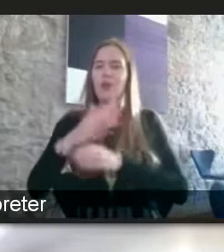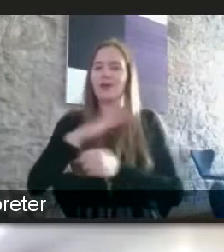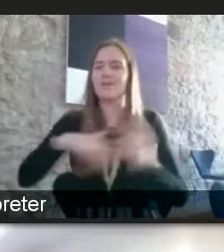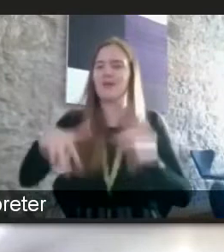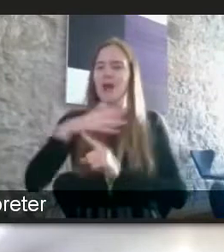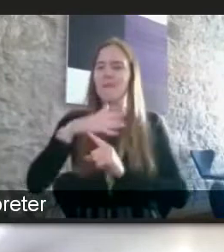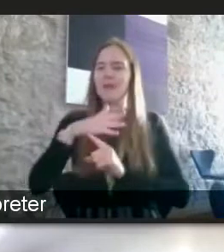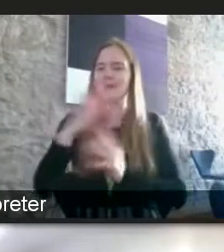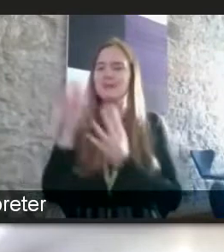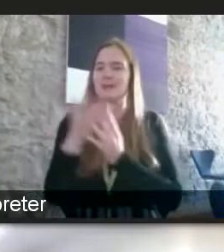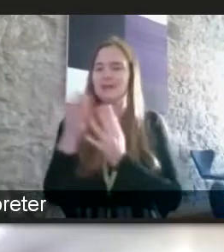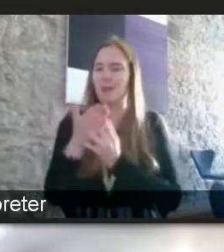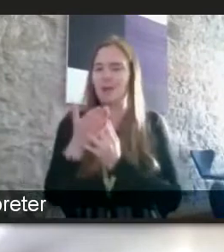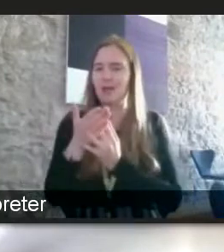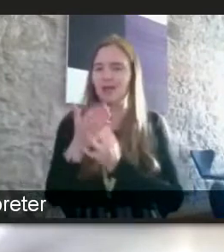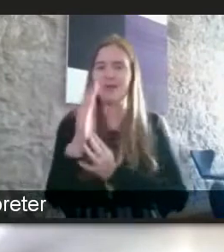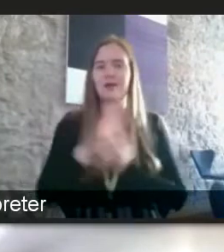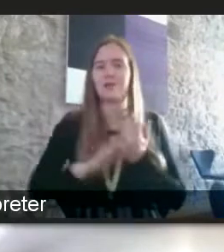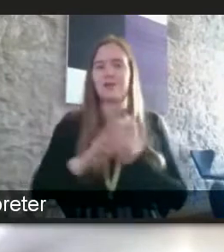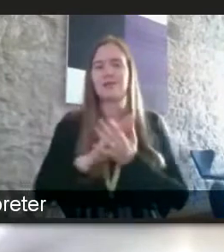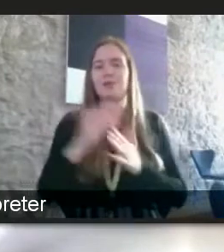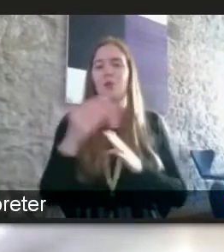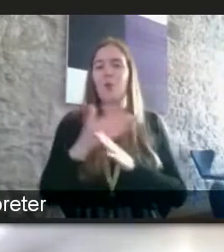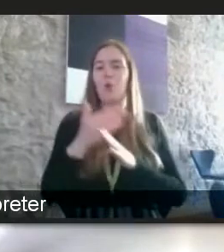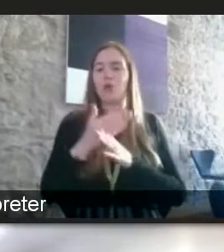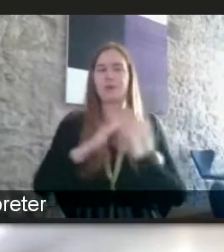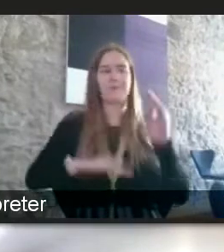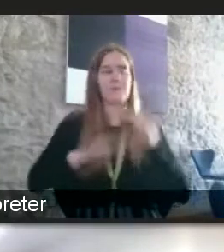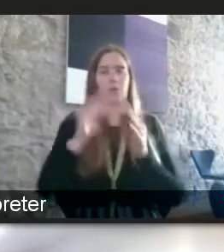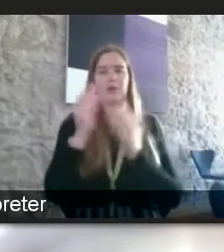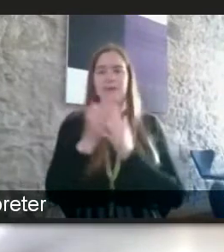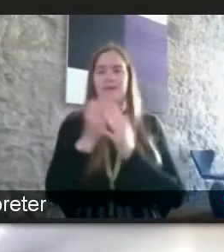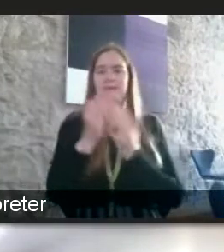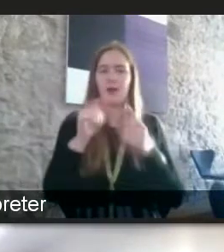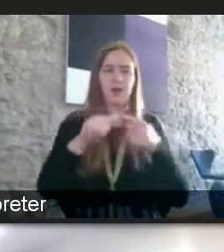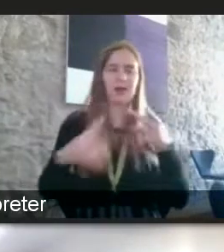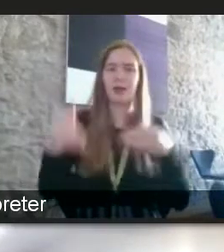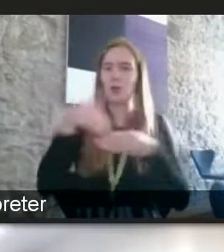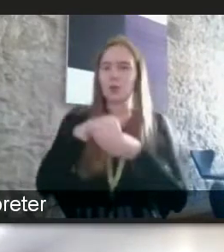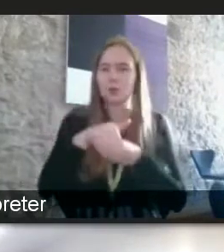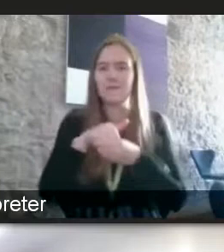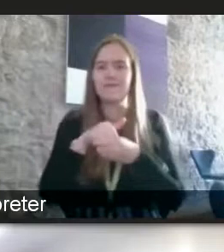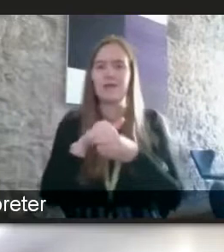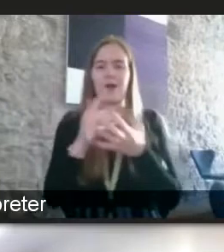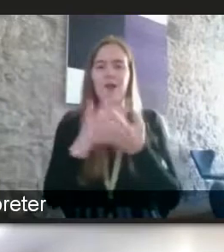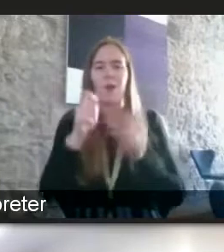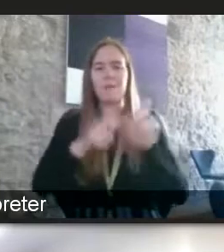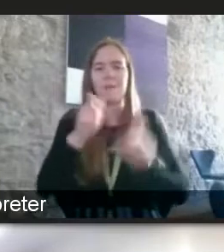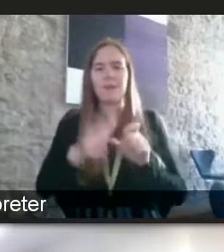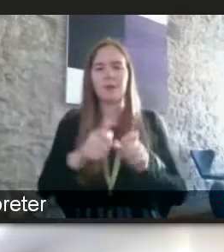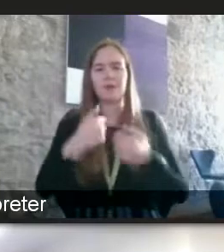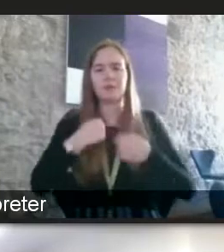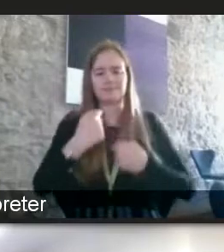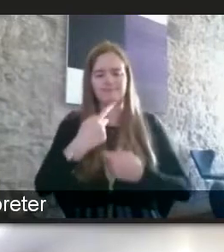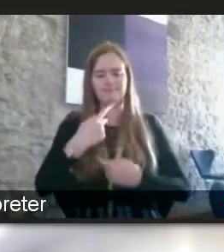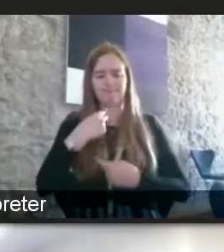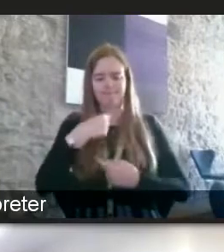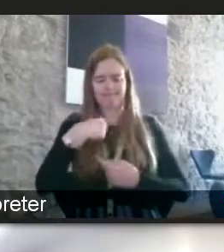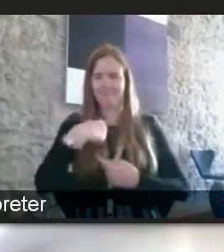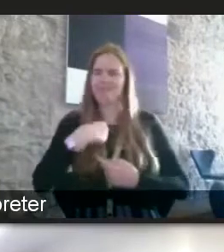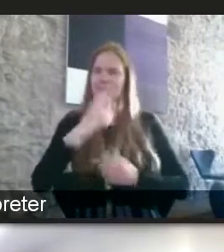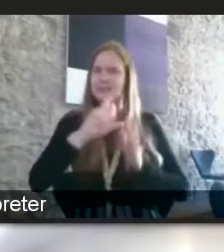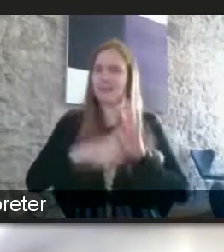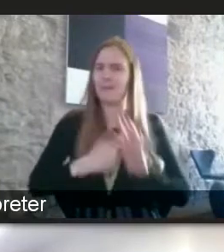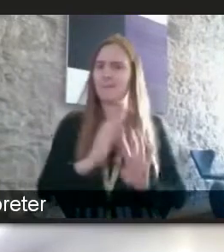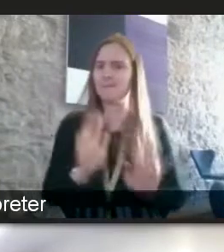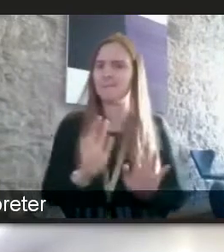places are um accessible inclusive and a lot of people don't define themselves as disabled you know